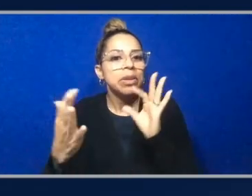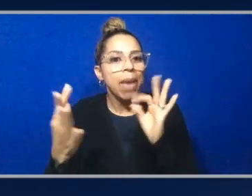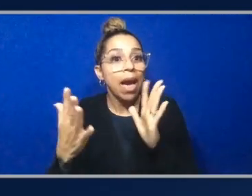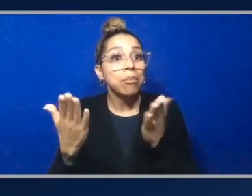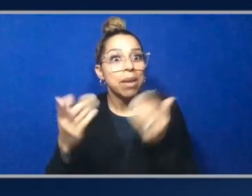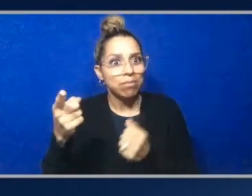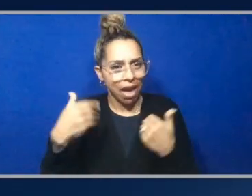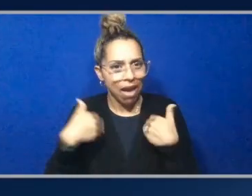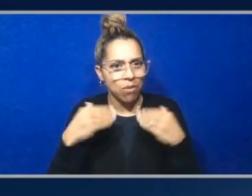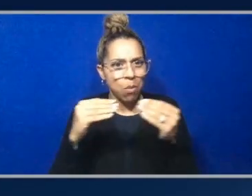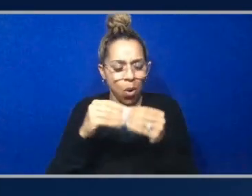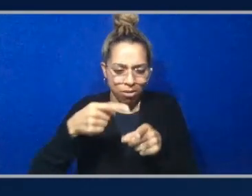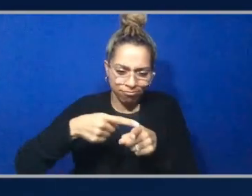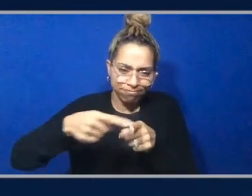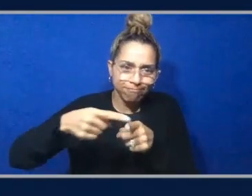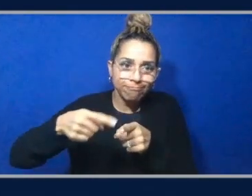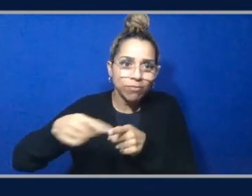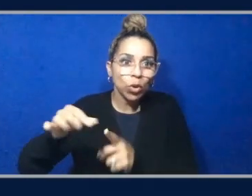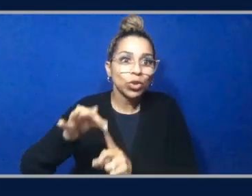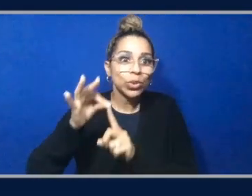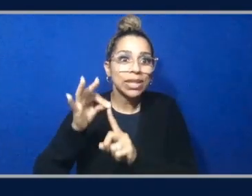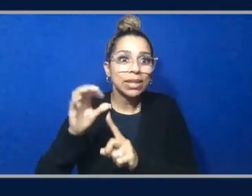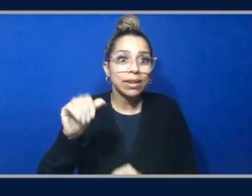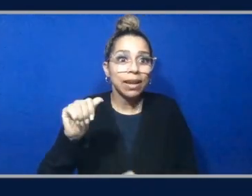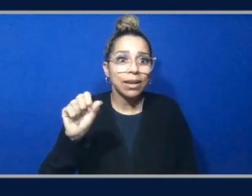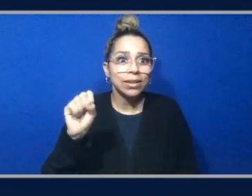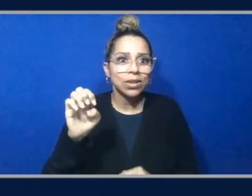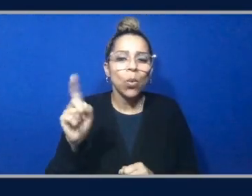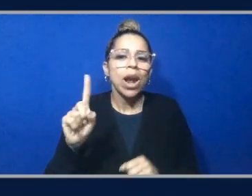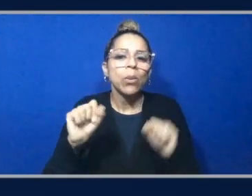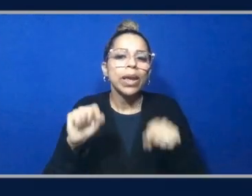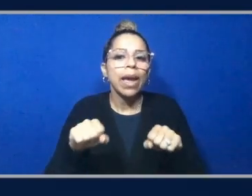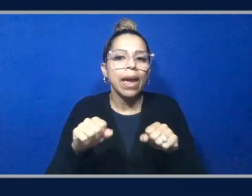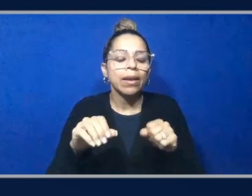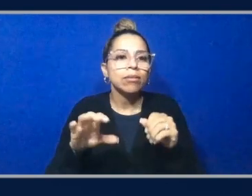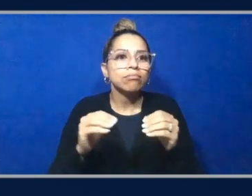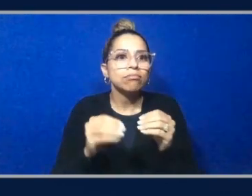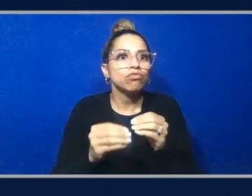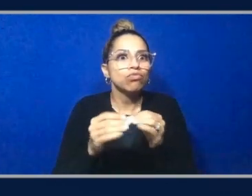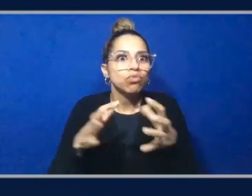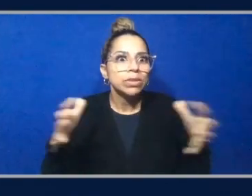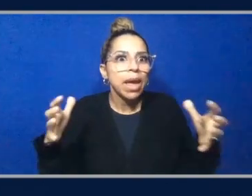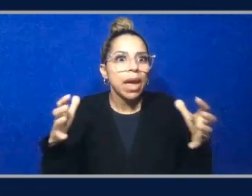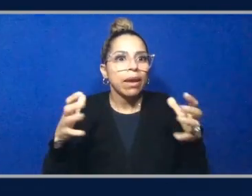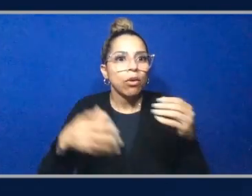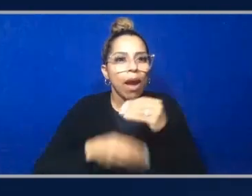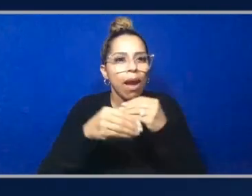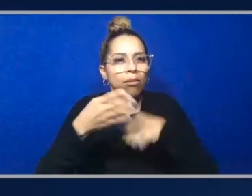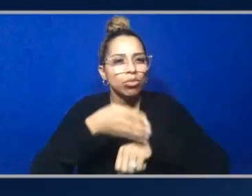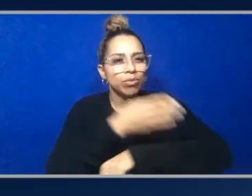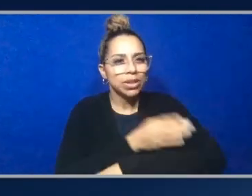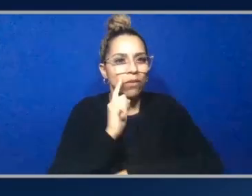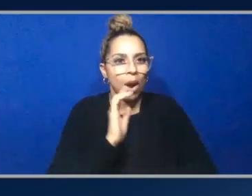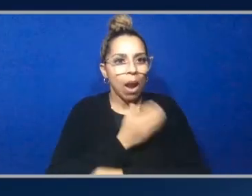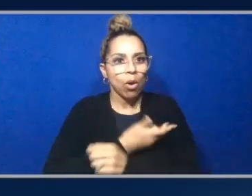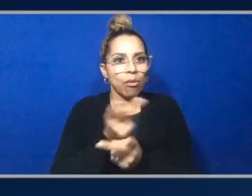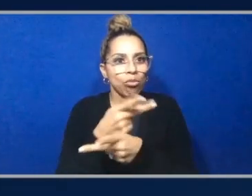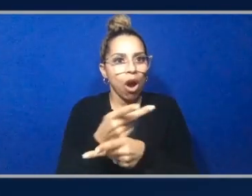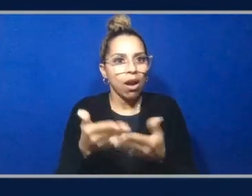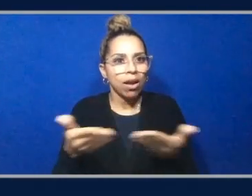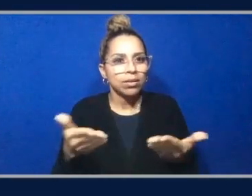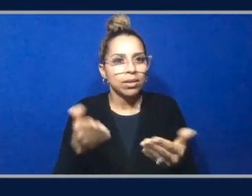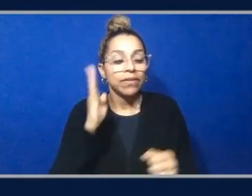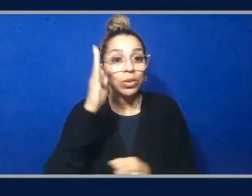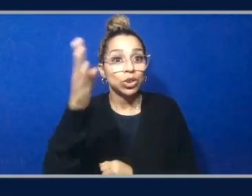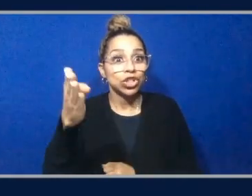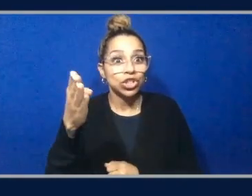unique use cases, where we could be expanding the product in the future. Um, you know, where there's places that, uh, you know, we could be, we could